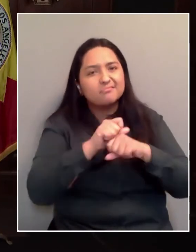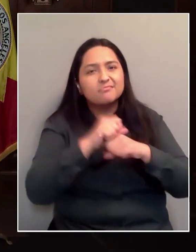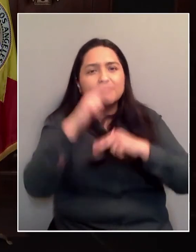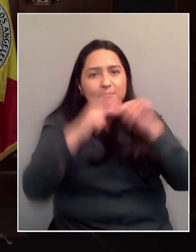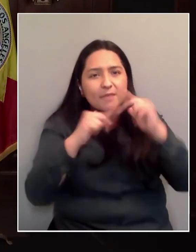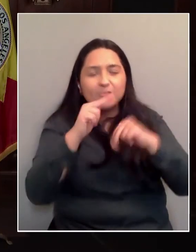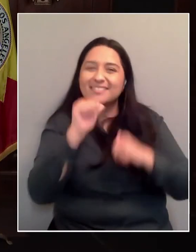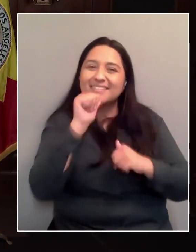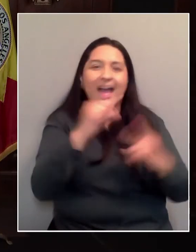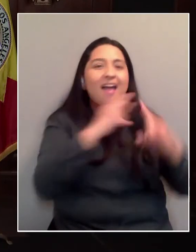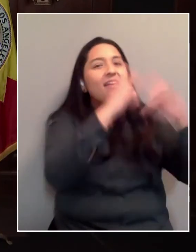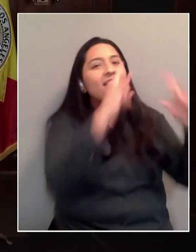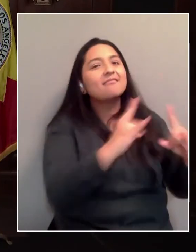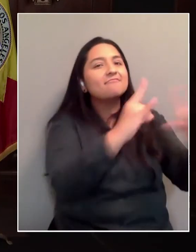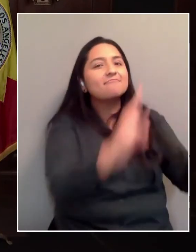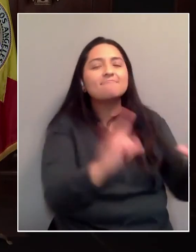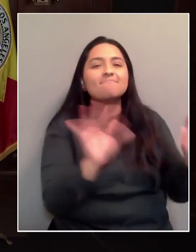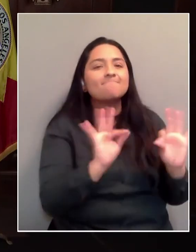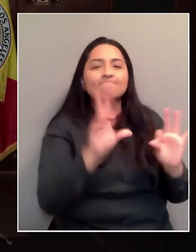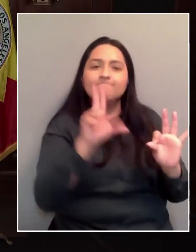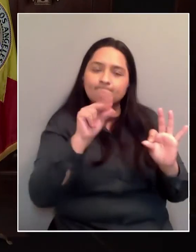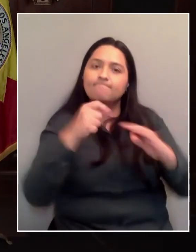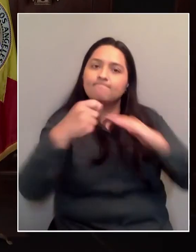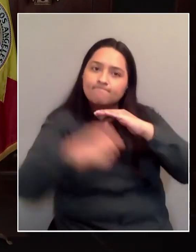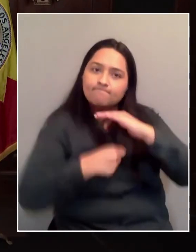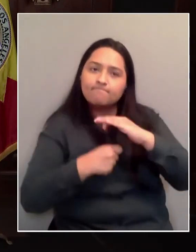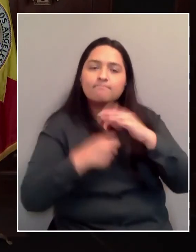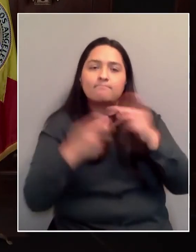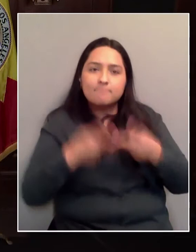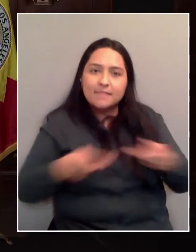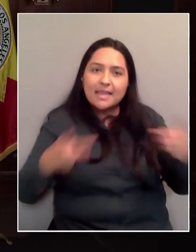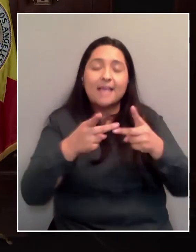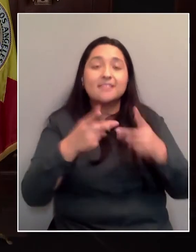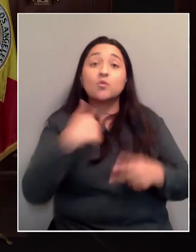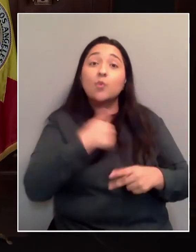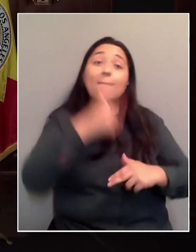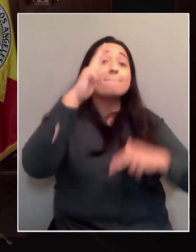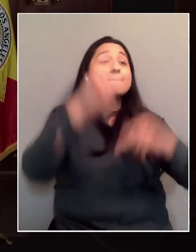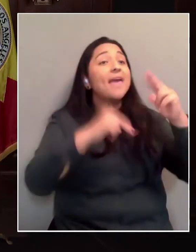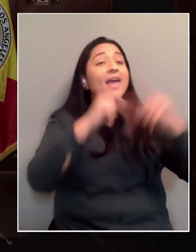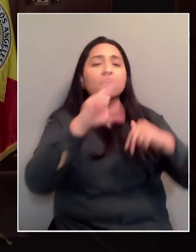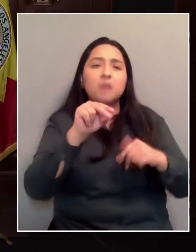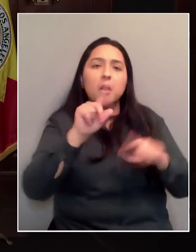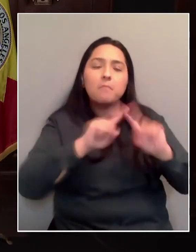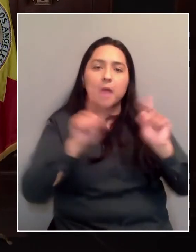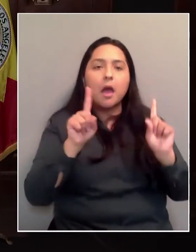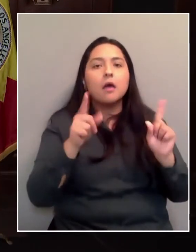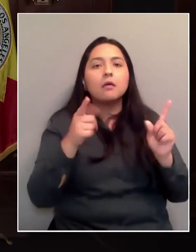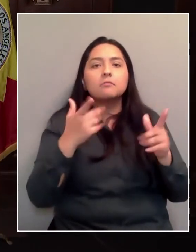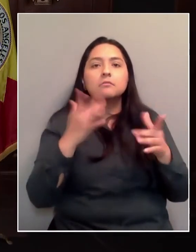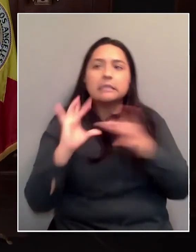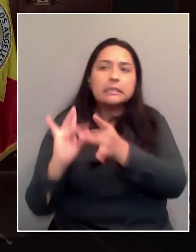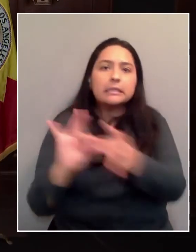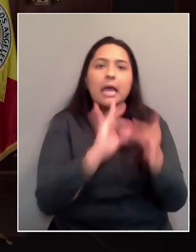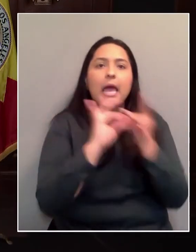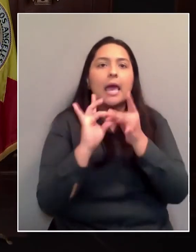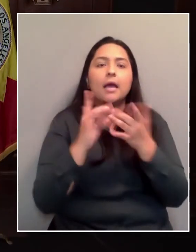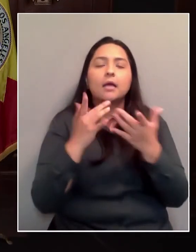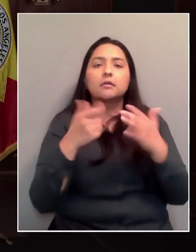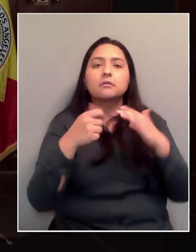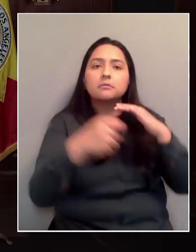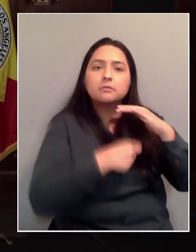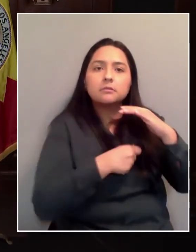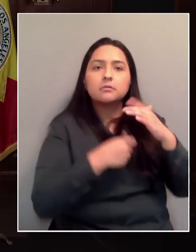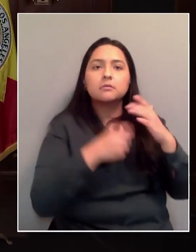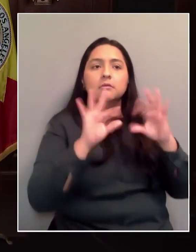housing solutions. We don't always have to build those. That can often be done by connecting people with family, cohabitating with other people who have experienced